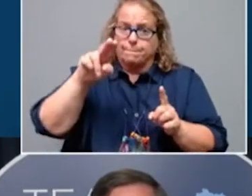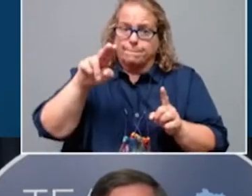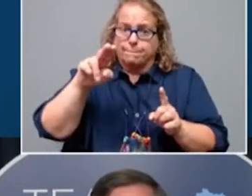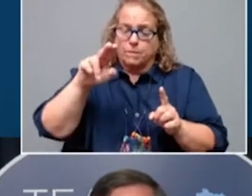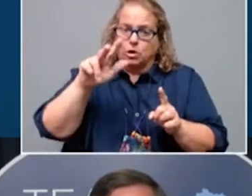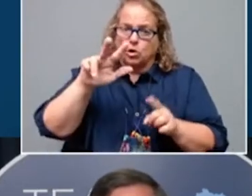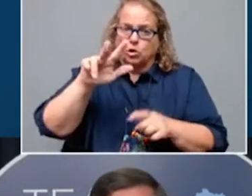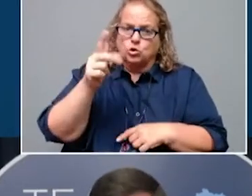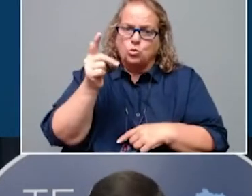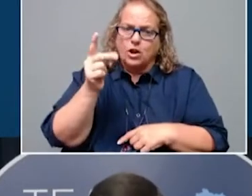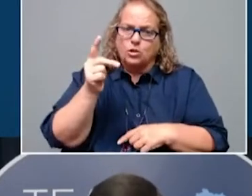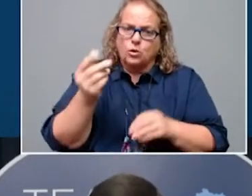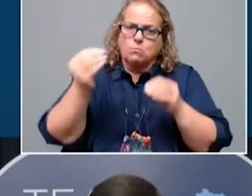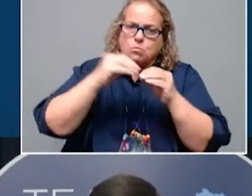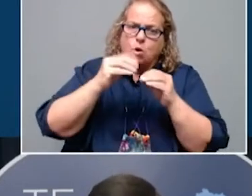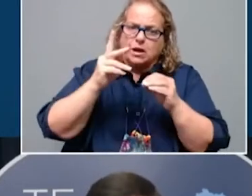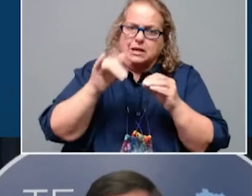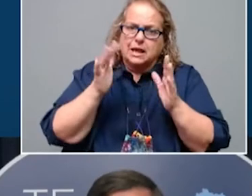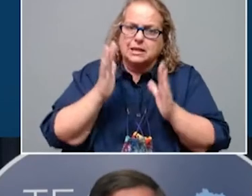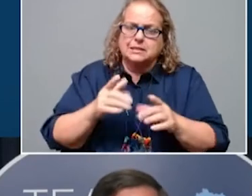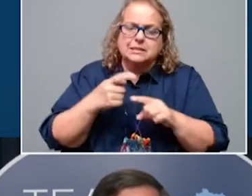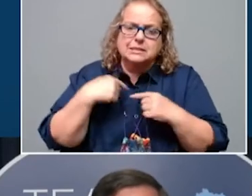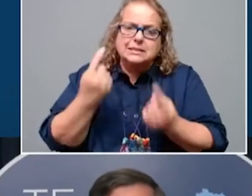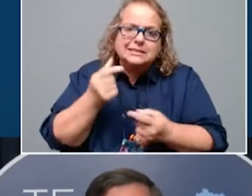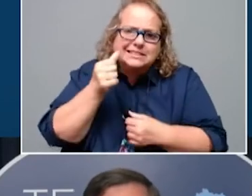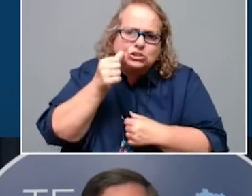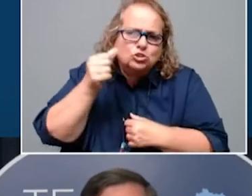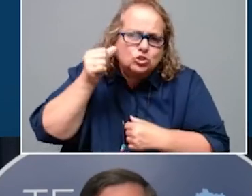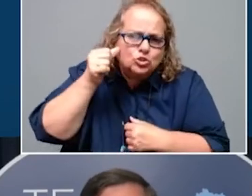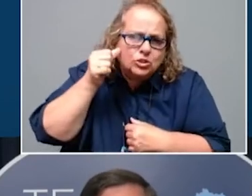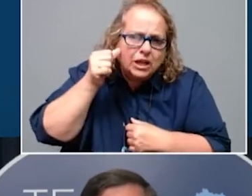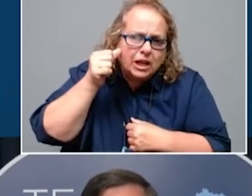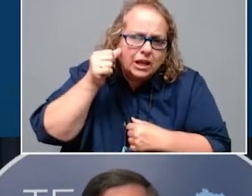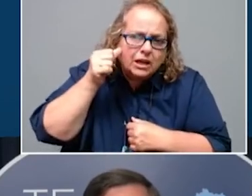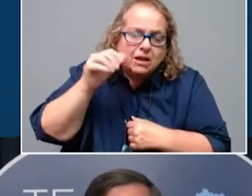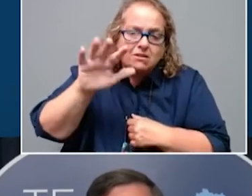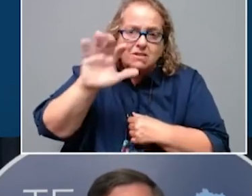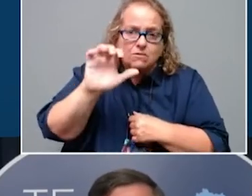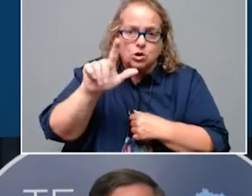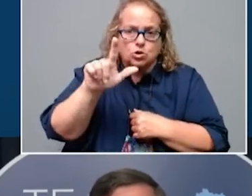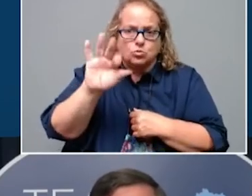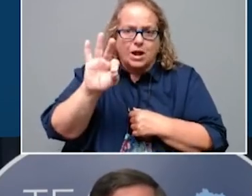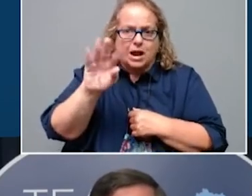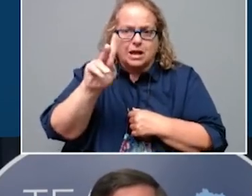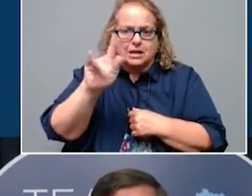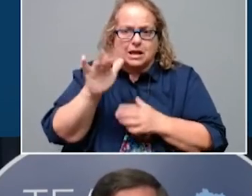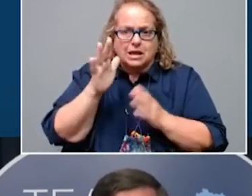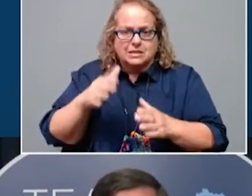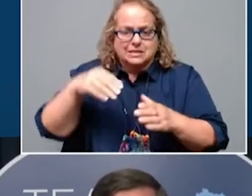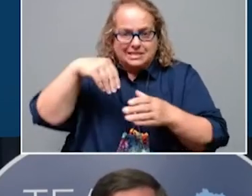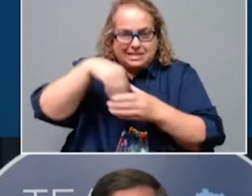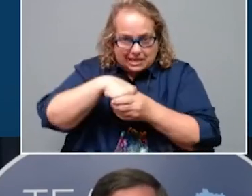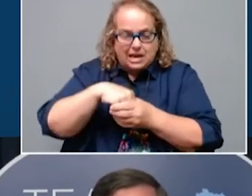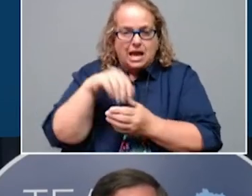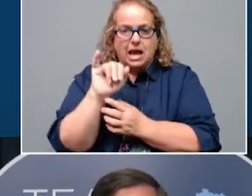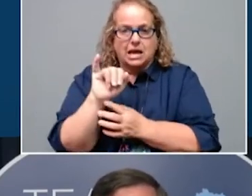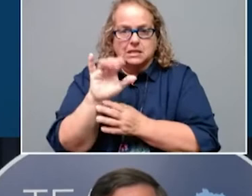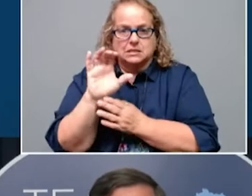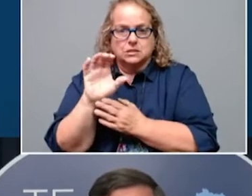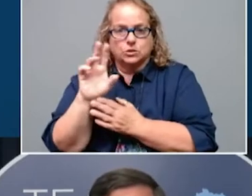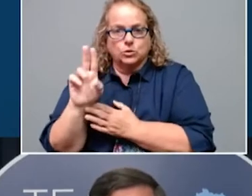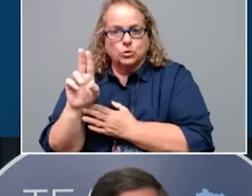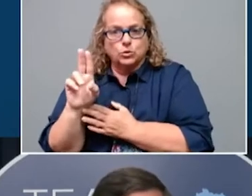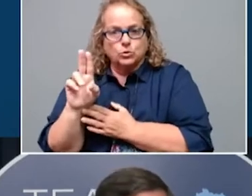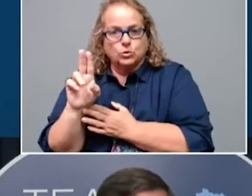on Monday, the governor announced that beginning September 1st, five teams of 15 National Guard members will be deployed around the state